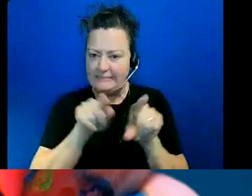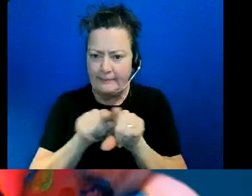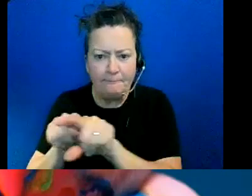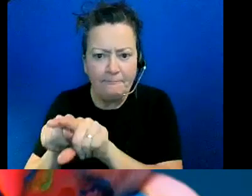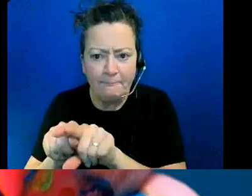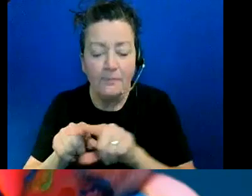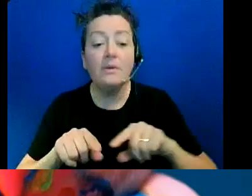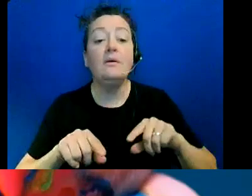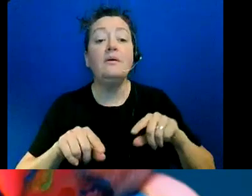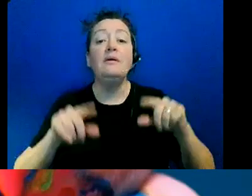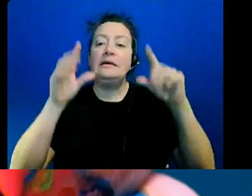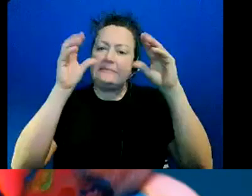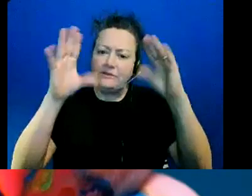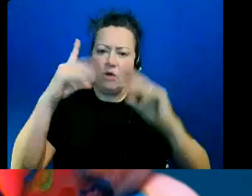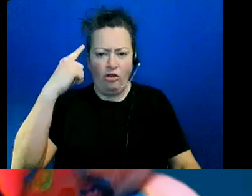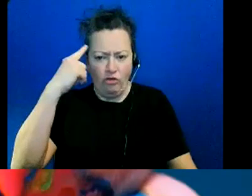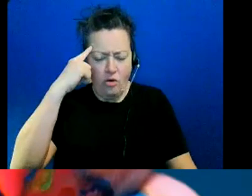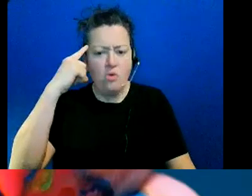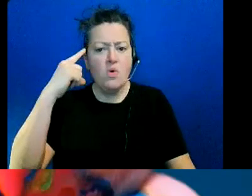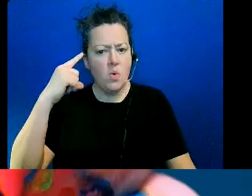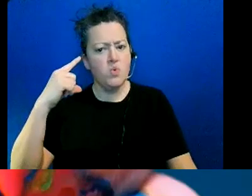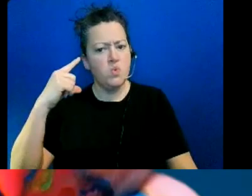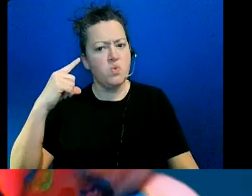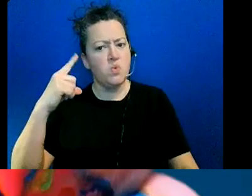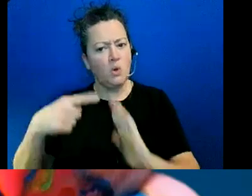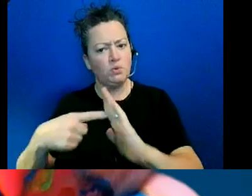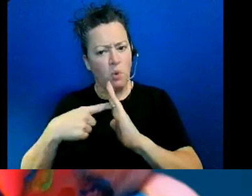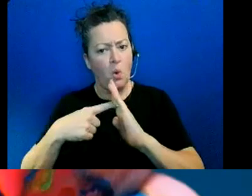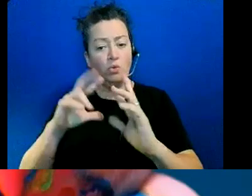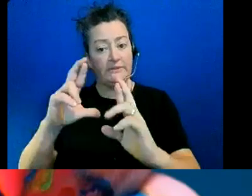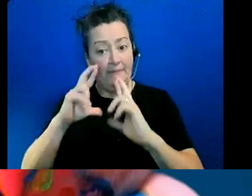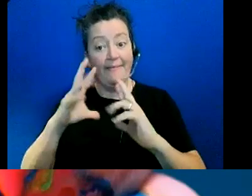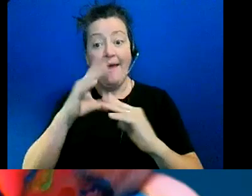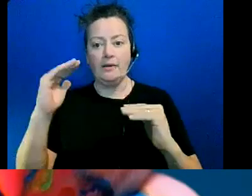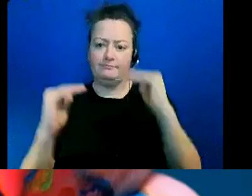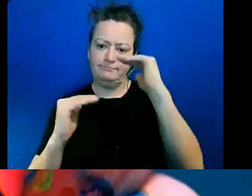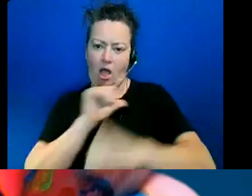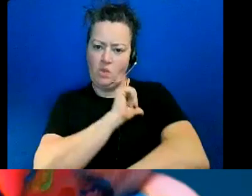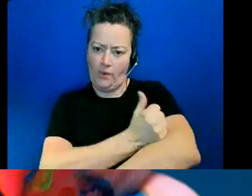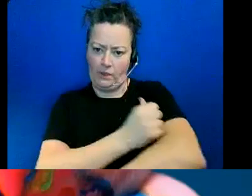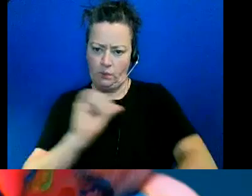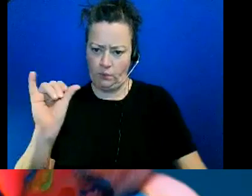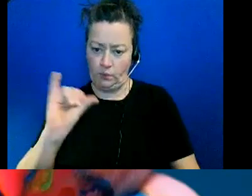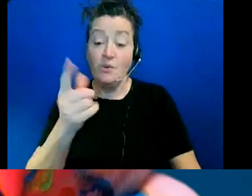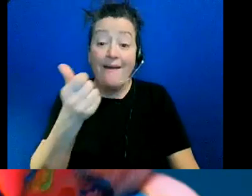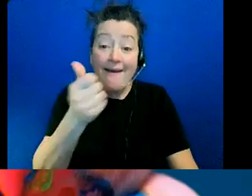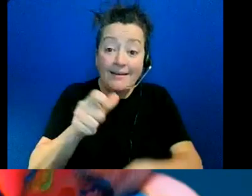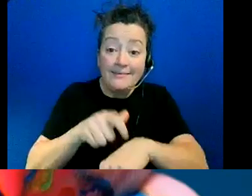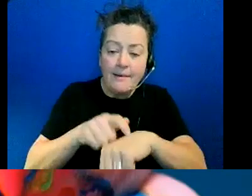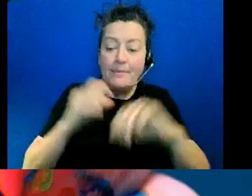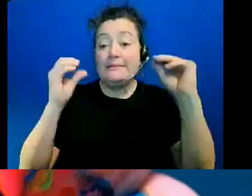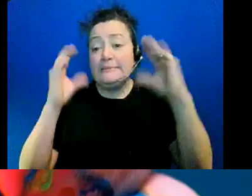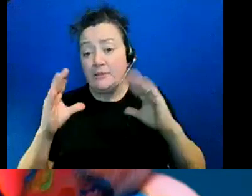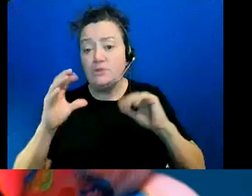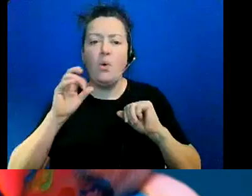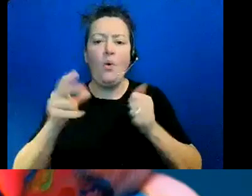respect but also of authority so i need to every time the teacher or any administrative